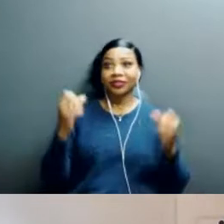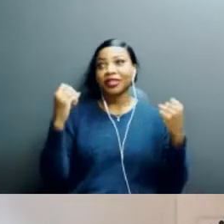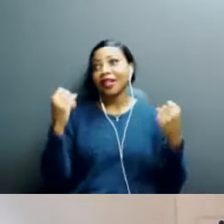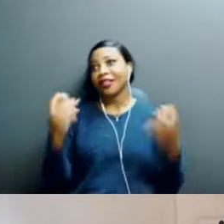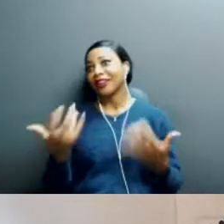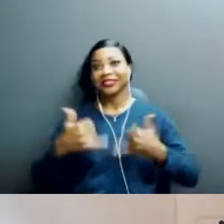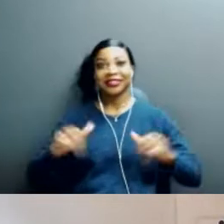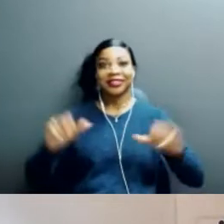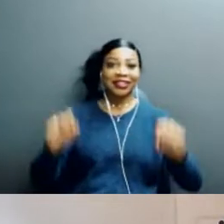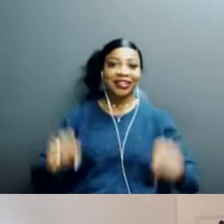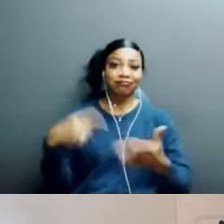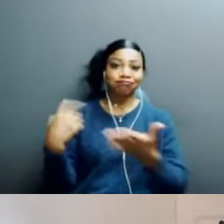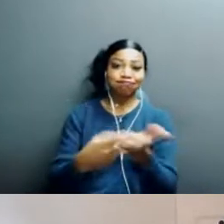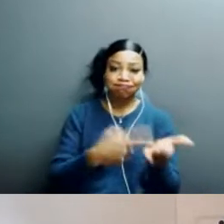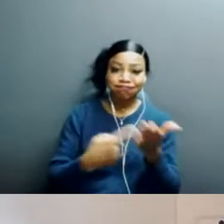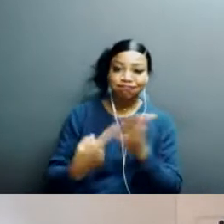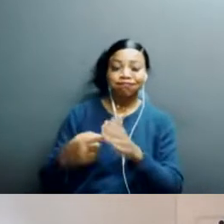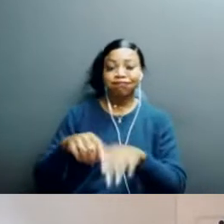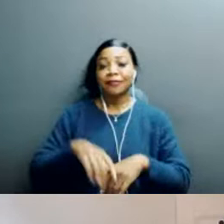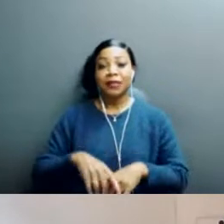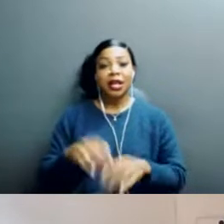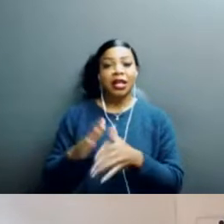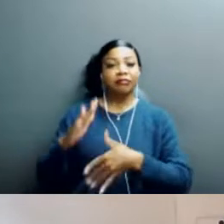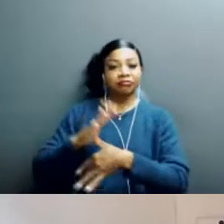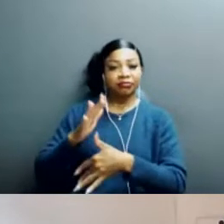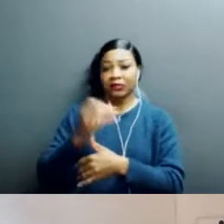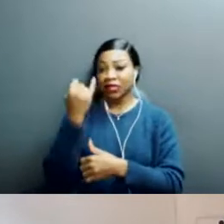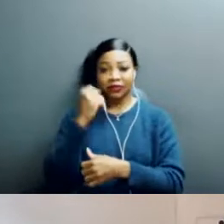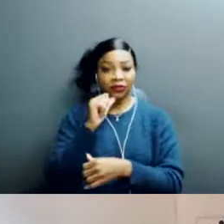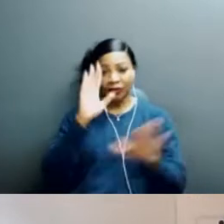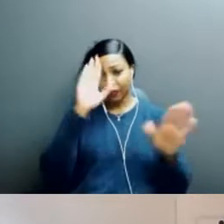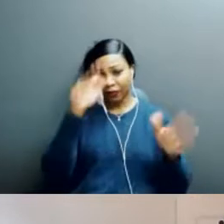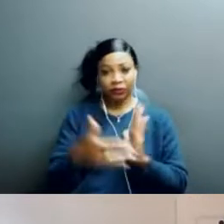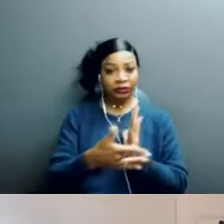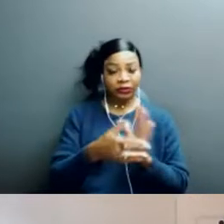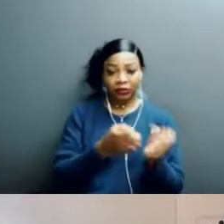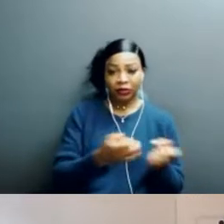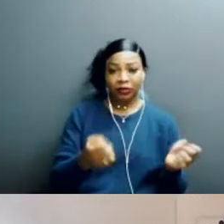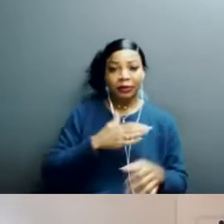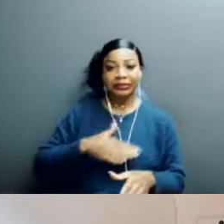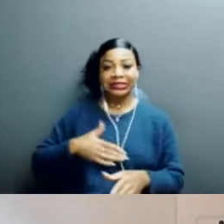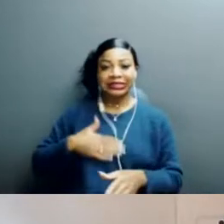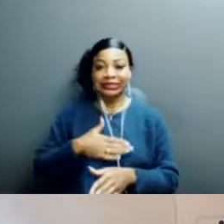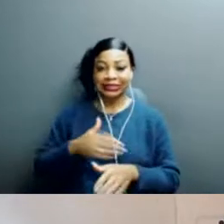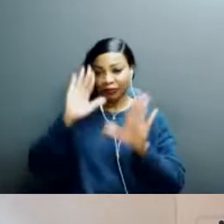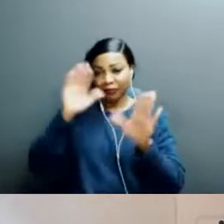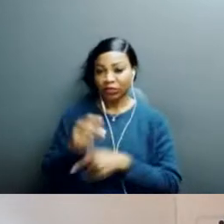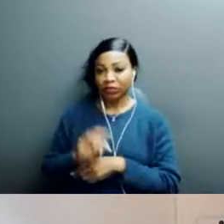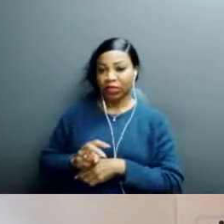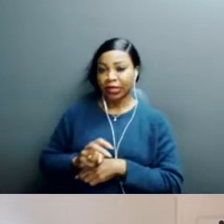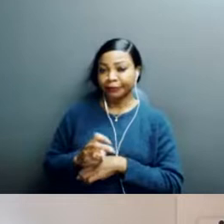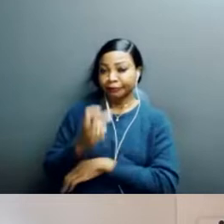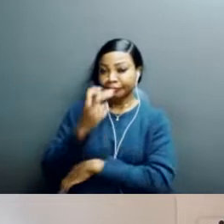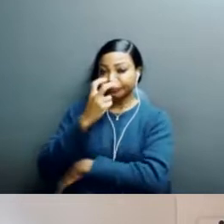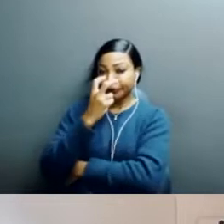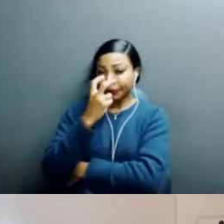but, I would say the main message. So if you're going to not focus on the technology, uh, focus on being skeptical and we really have to drive home